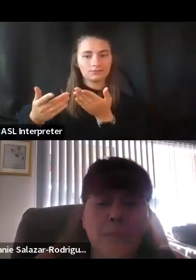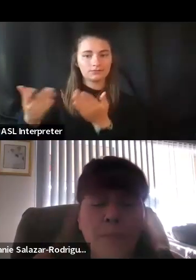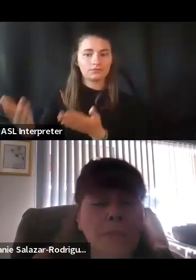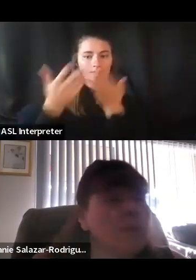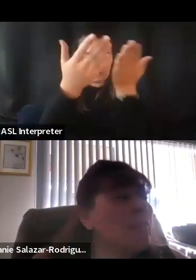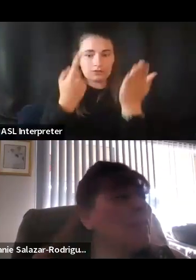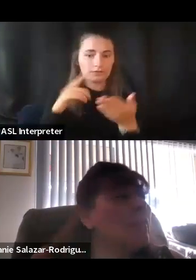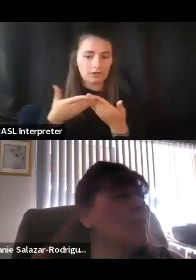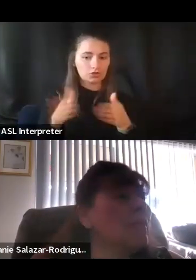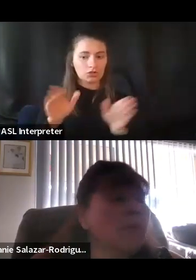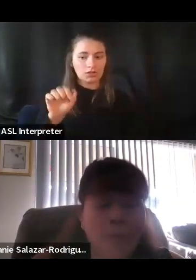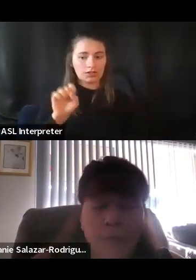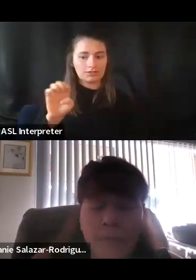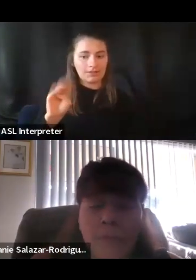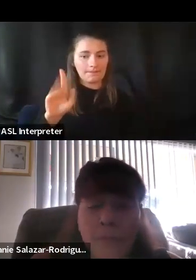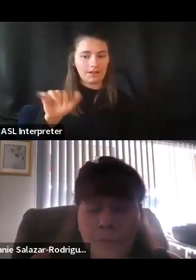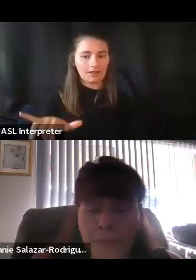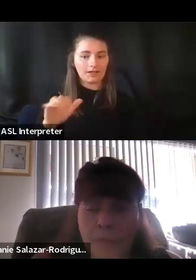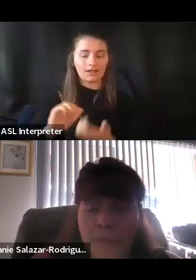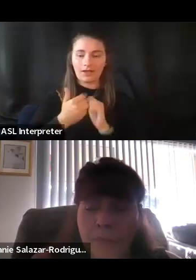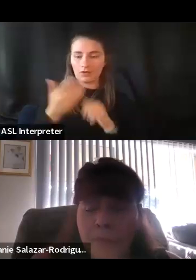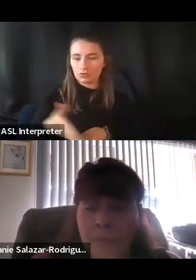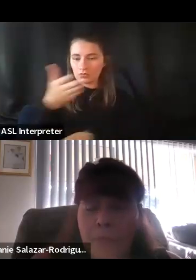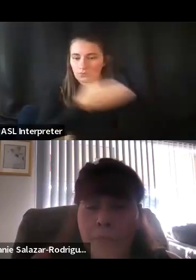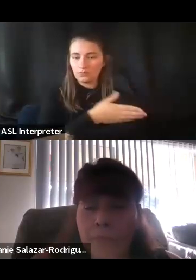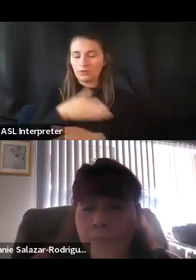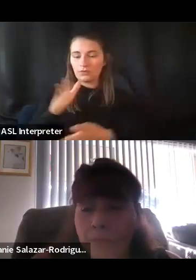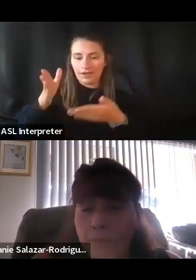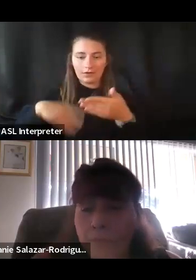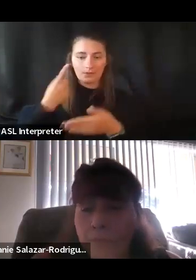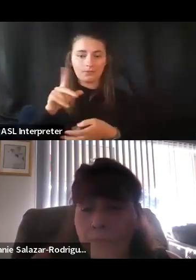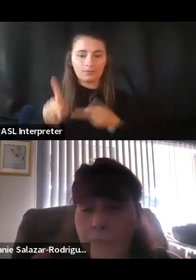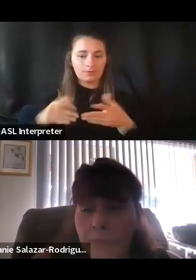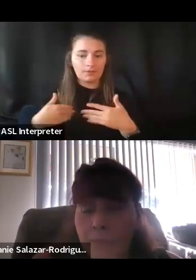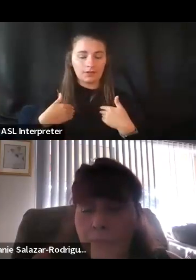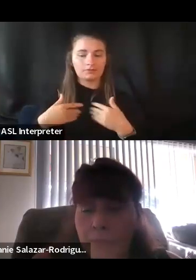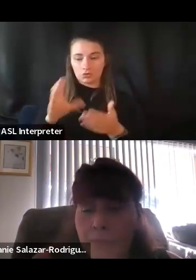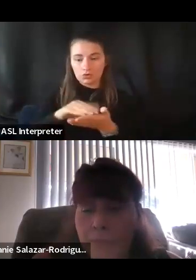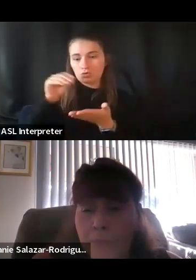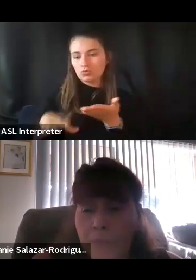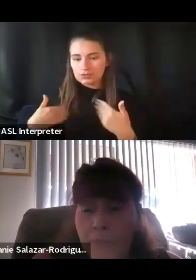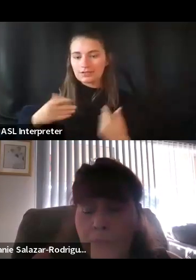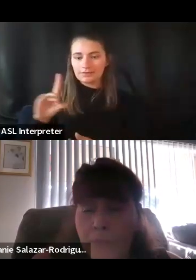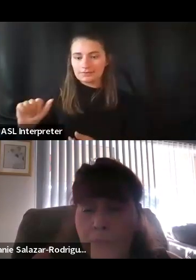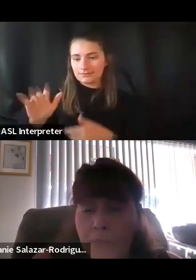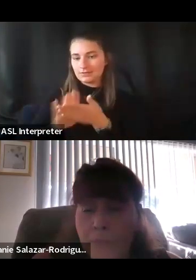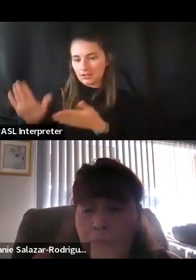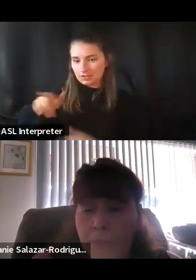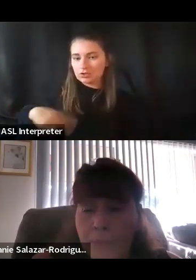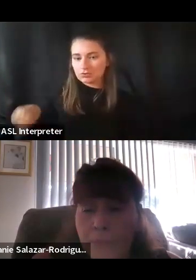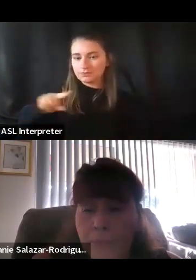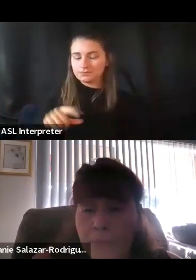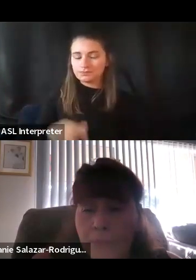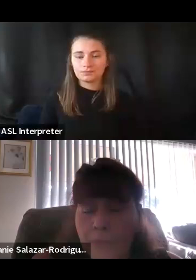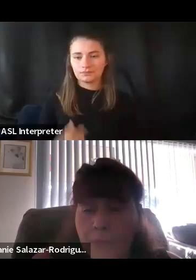improve outcomes for students with disabilities and disabilities higher education. I had the honor of chairing